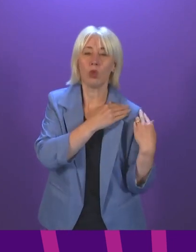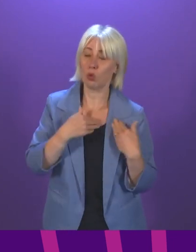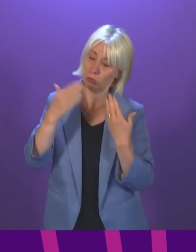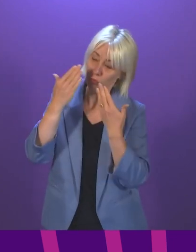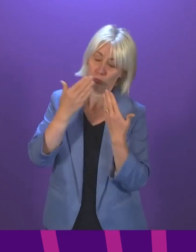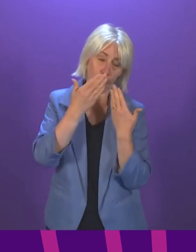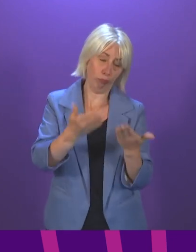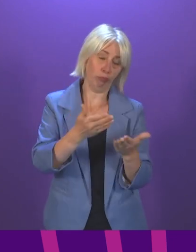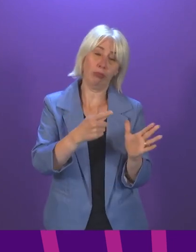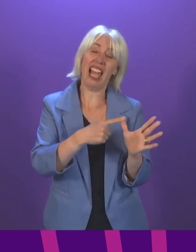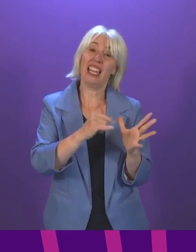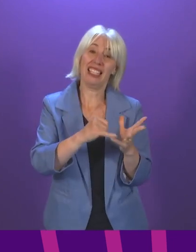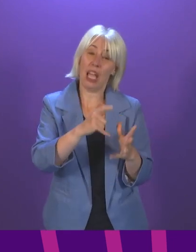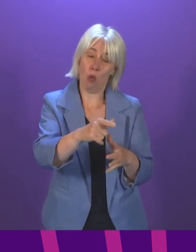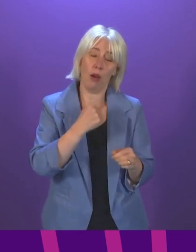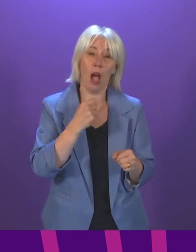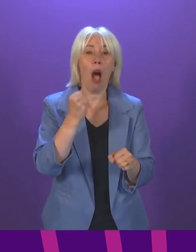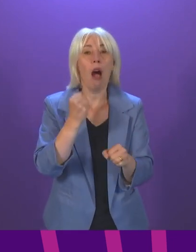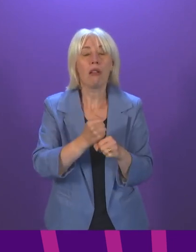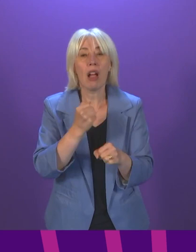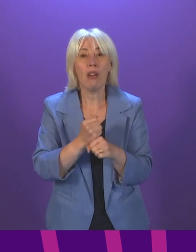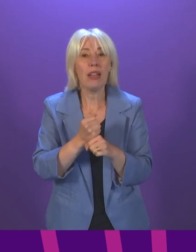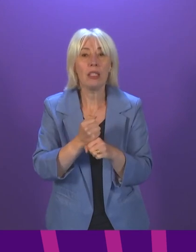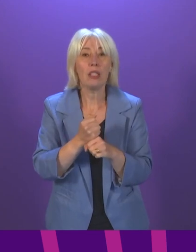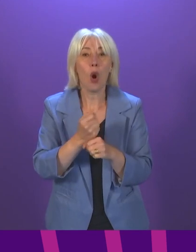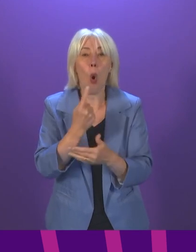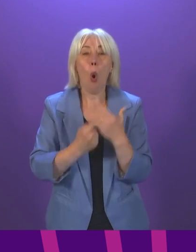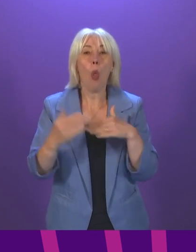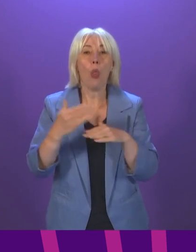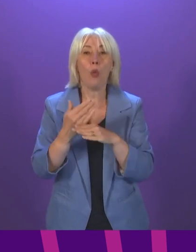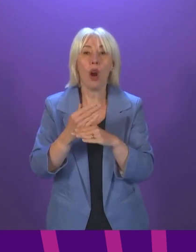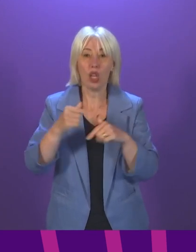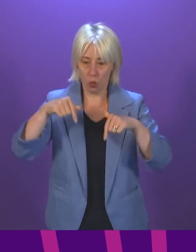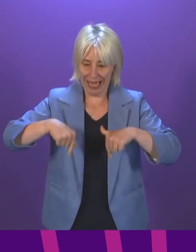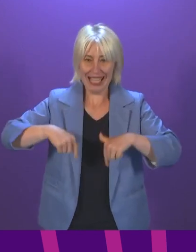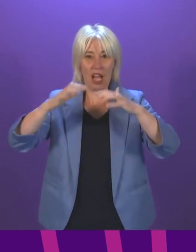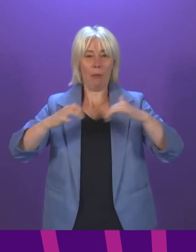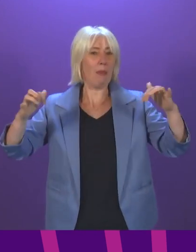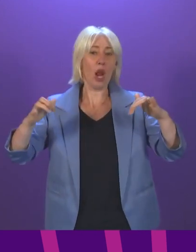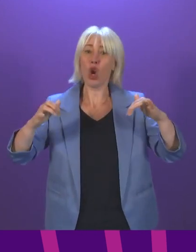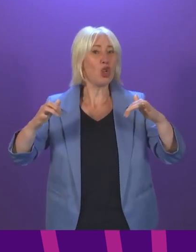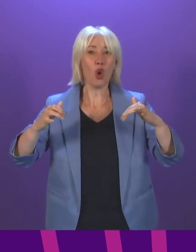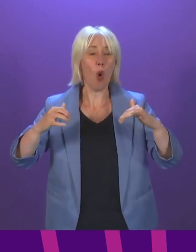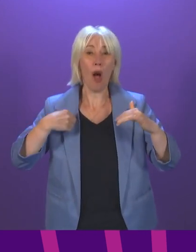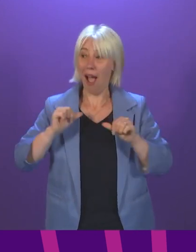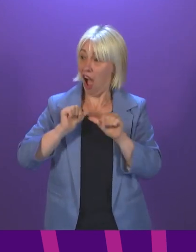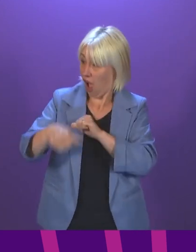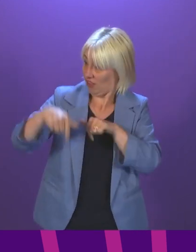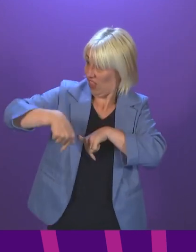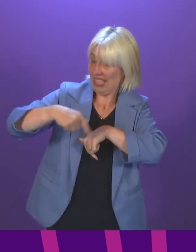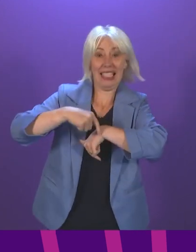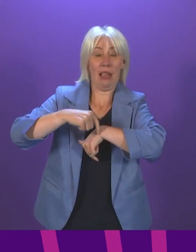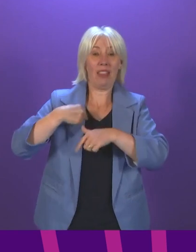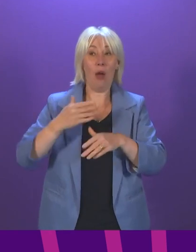you know, government does not simply operate when Parliament is sitting. I will be going back to my office after this session of First Minister's questions to, for example,